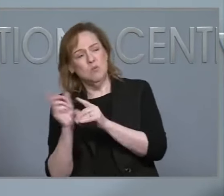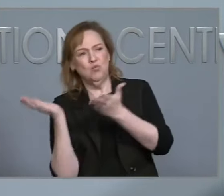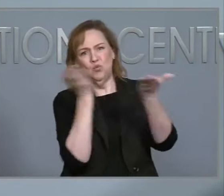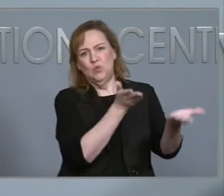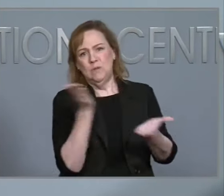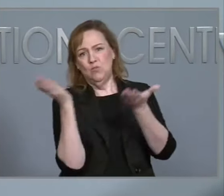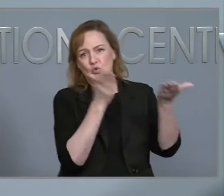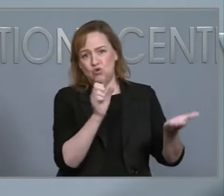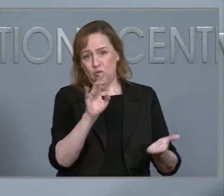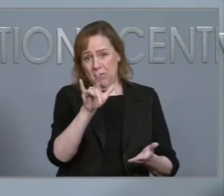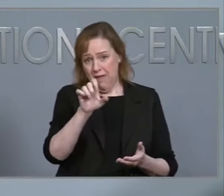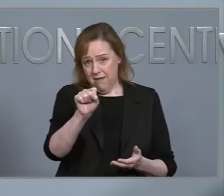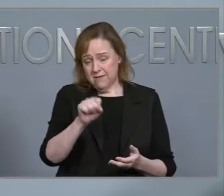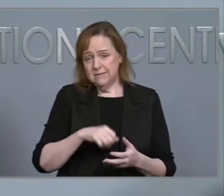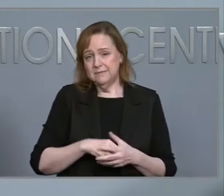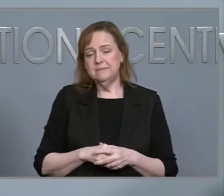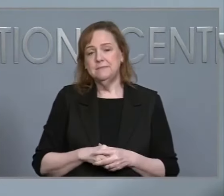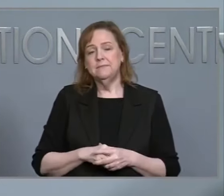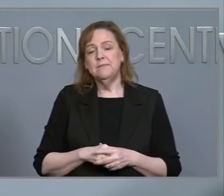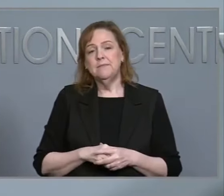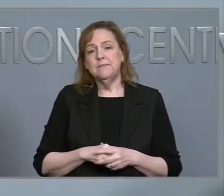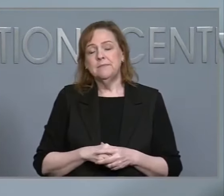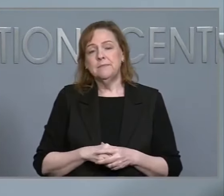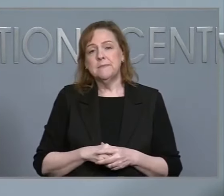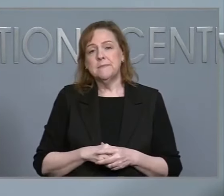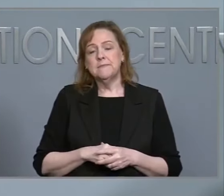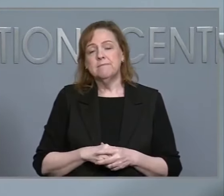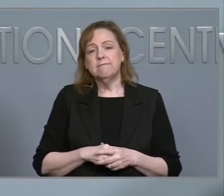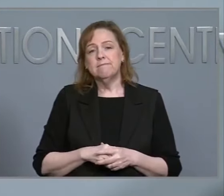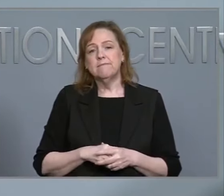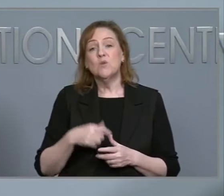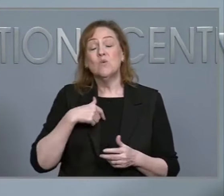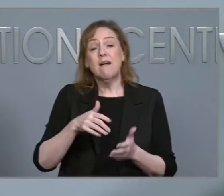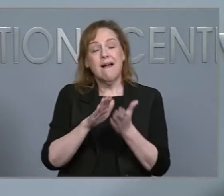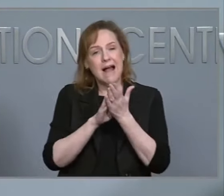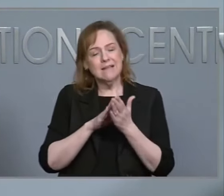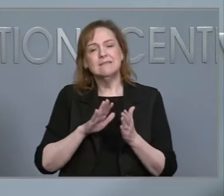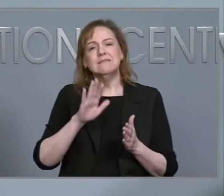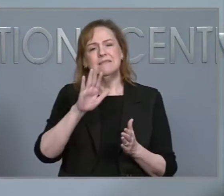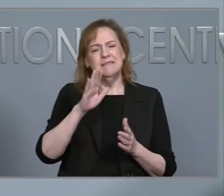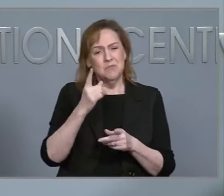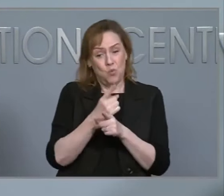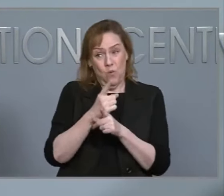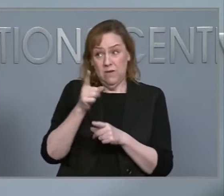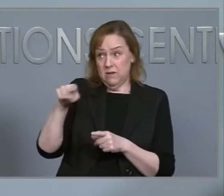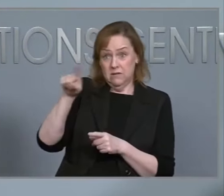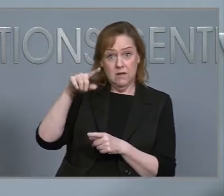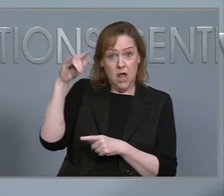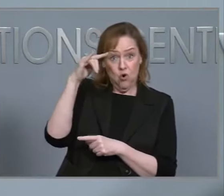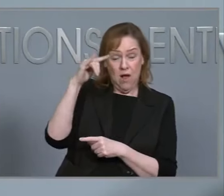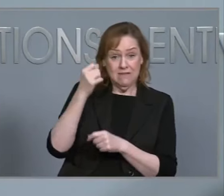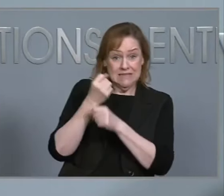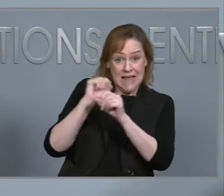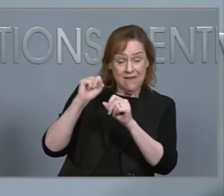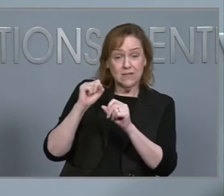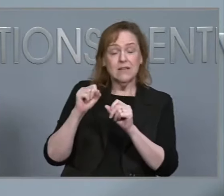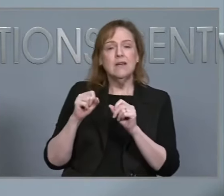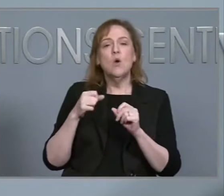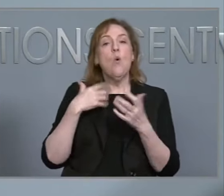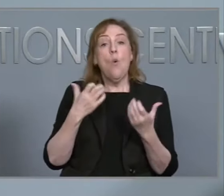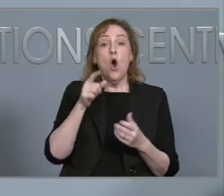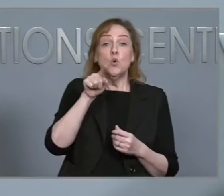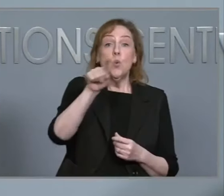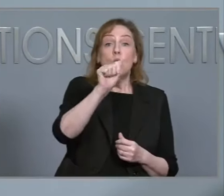We would ask to allow for appropriate safety of aircraft. Individuals refrain from flying